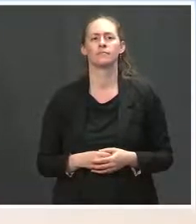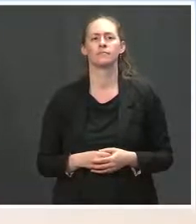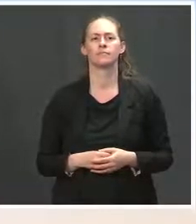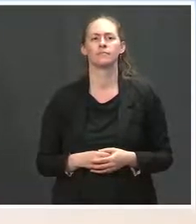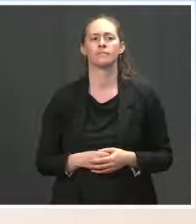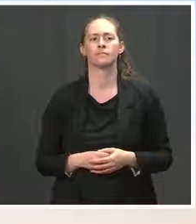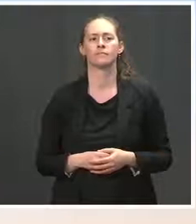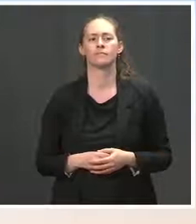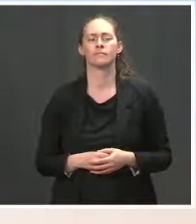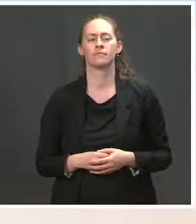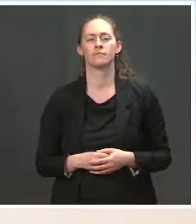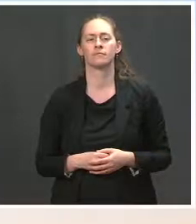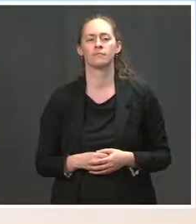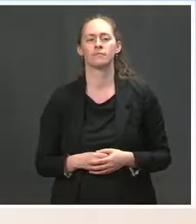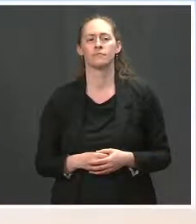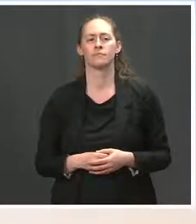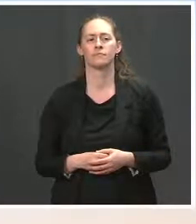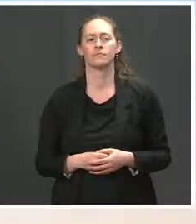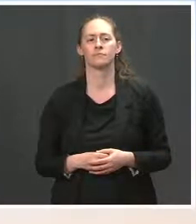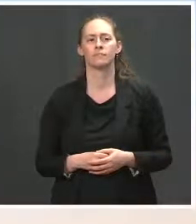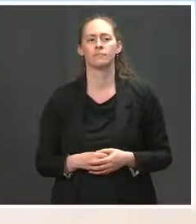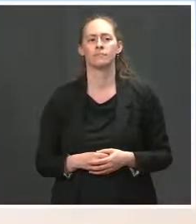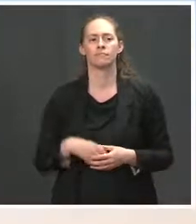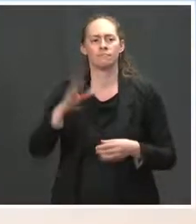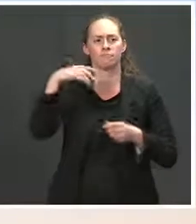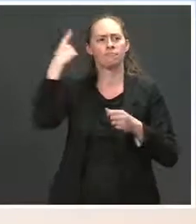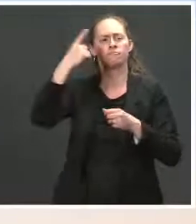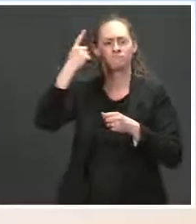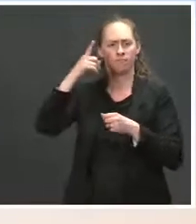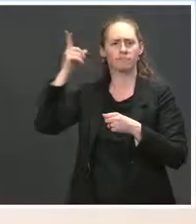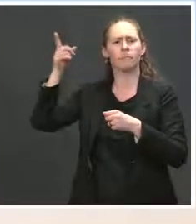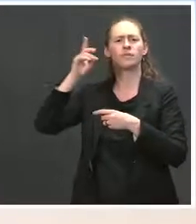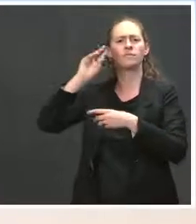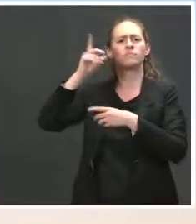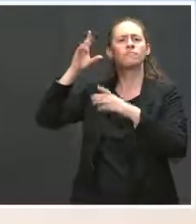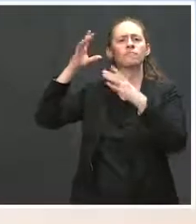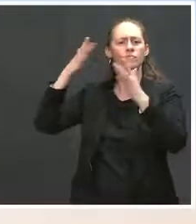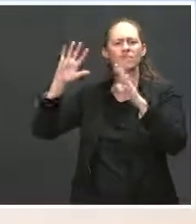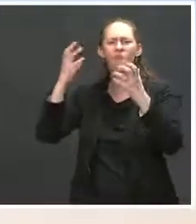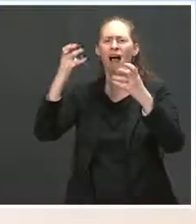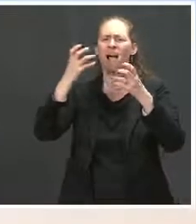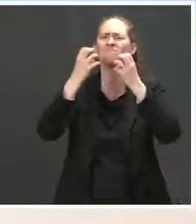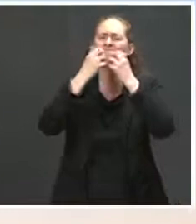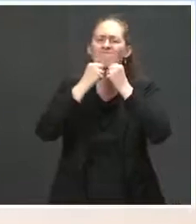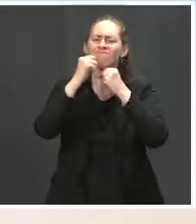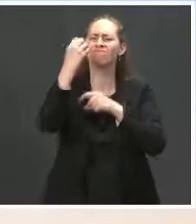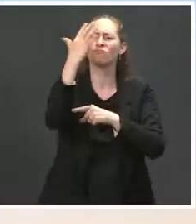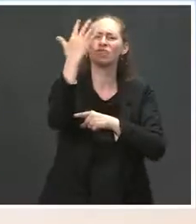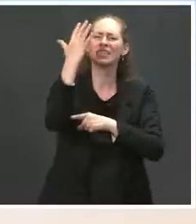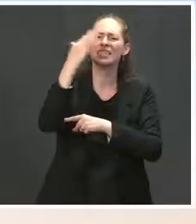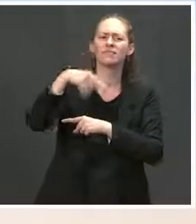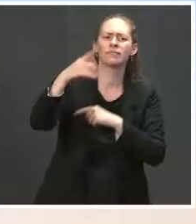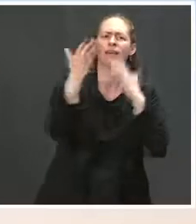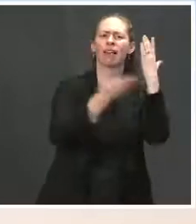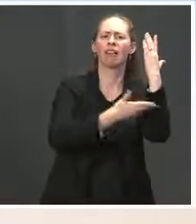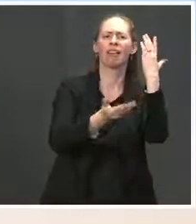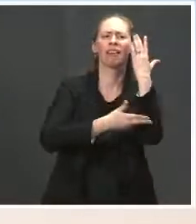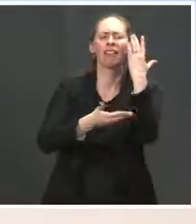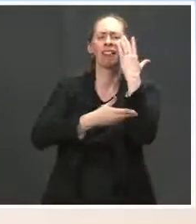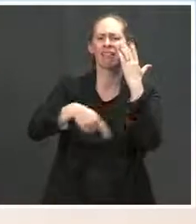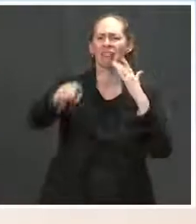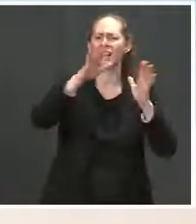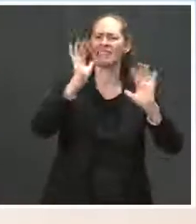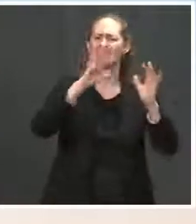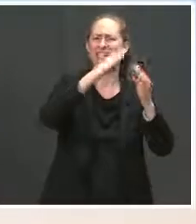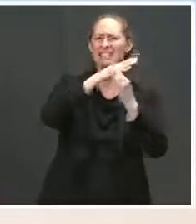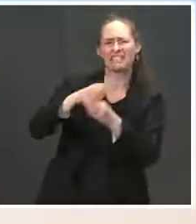conservation fund to stop deforestation in order to prevent future pandemics? Ms. Again, there'll be ongoing discussions